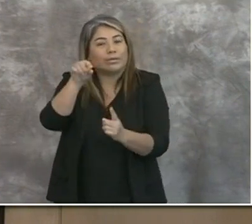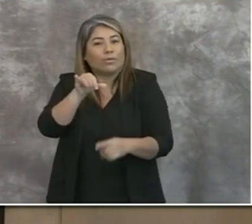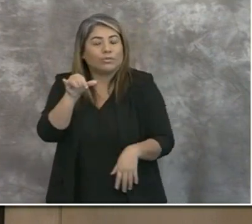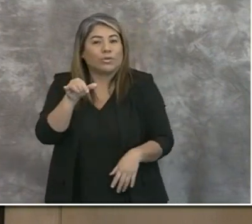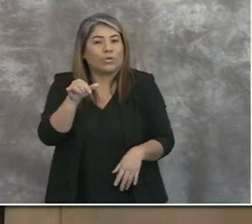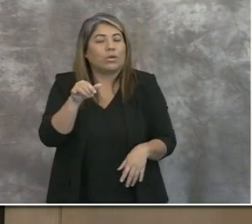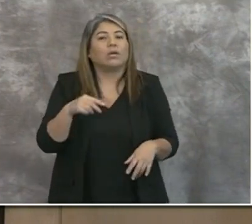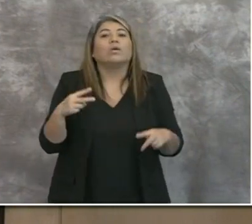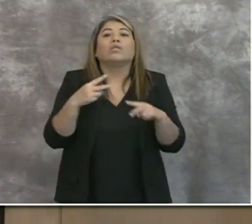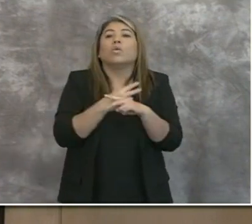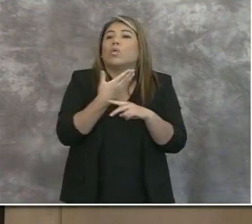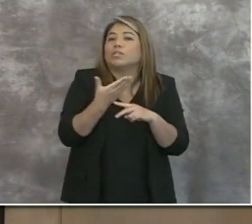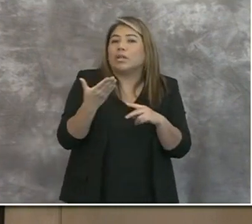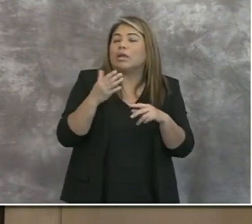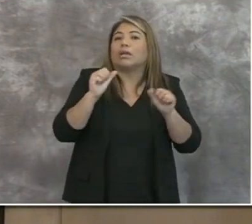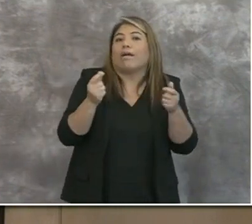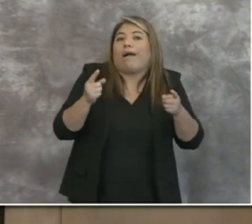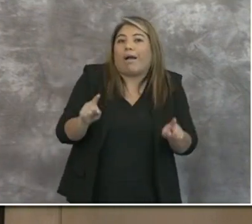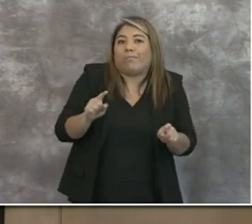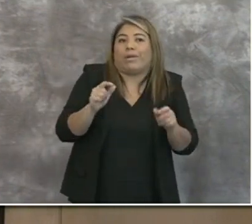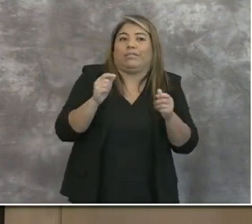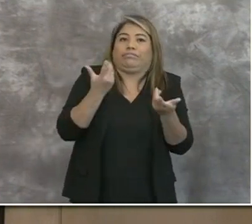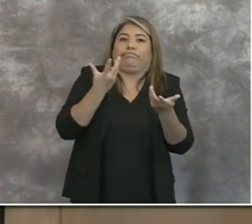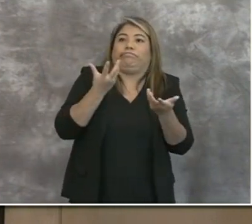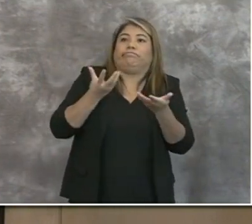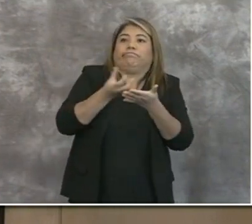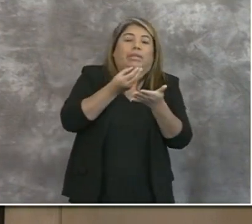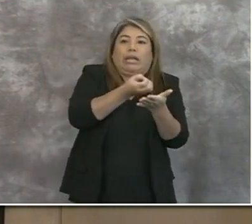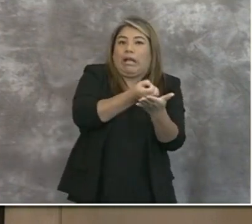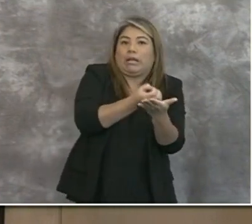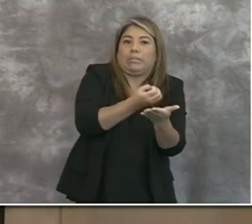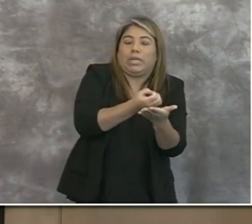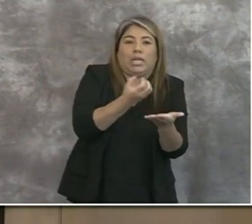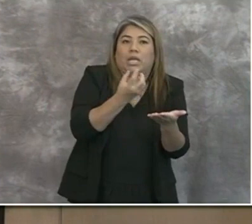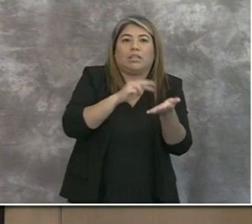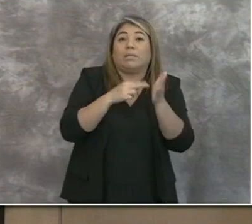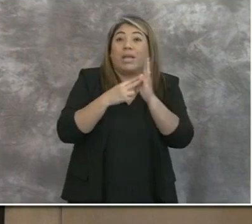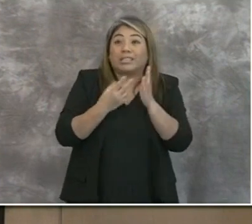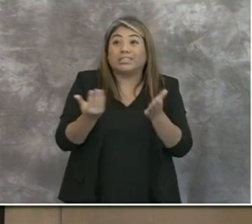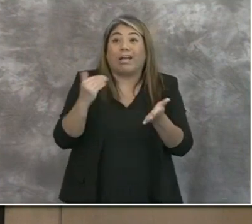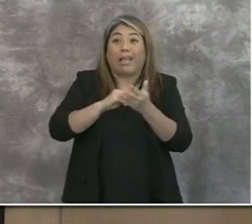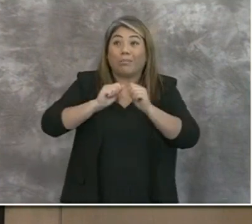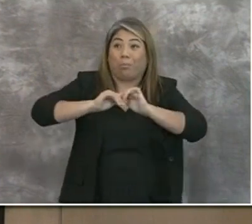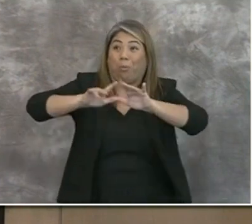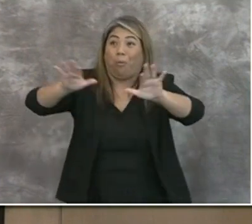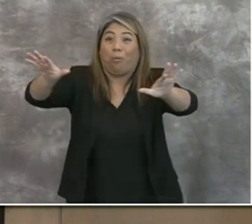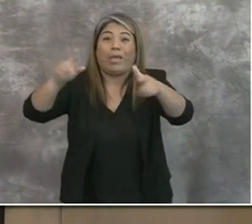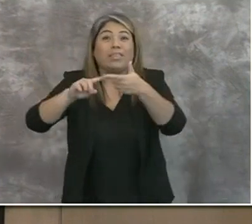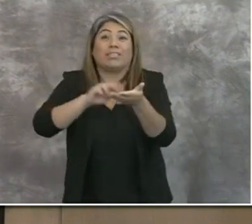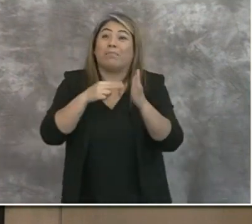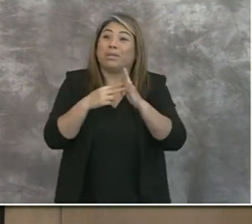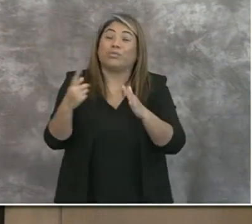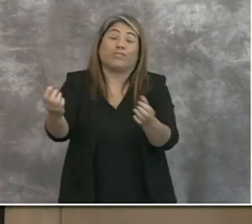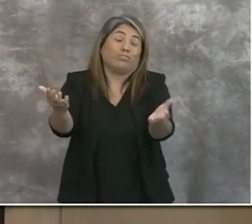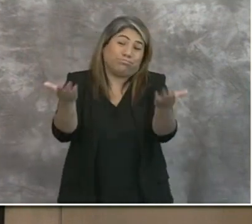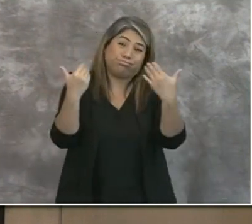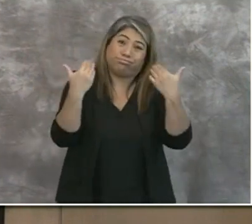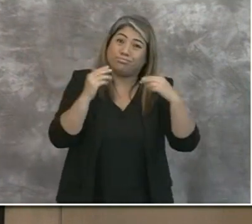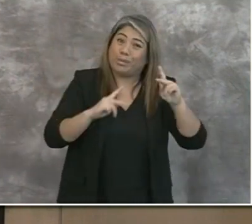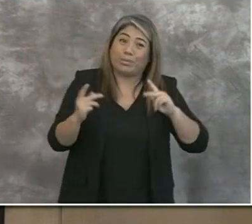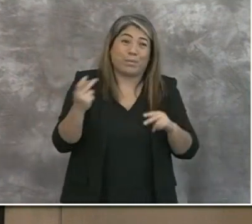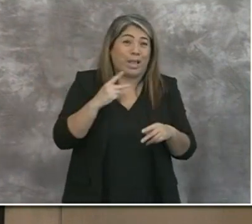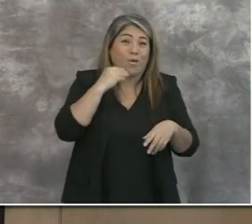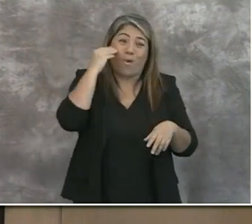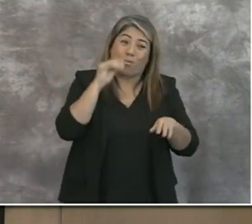The worst thing economically that could happen would be a second wave that would force us to dial things back. And none of us want to do that. And so we realize